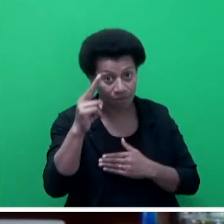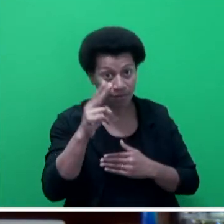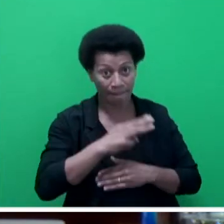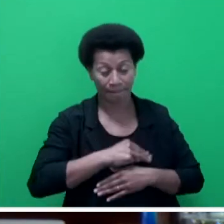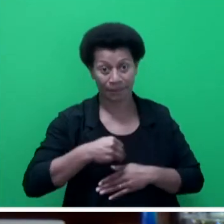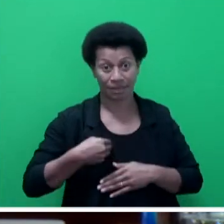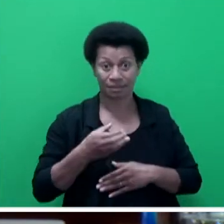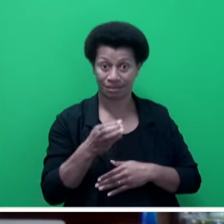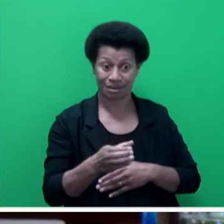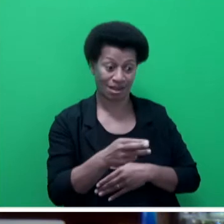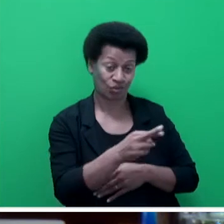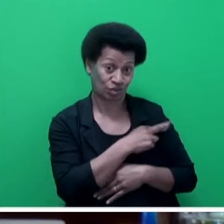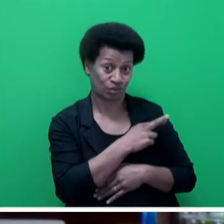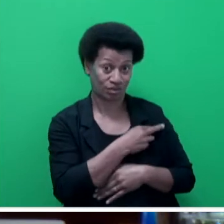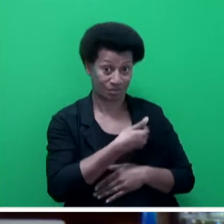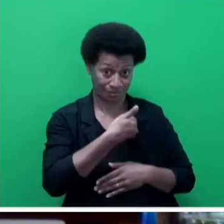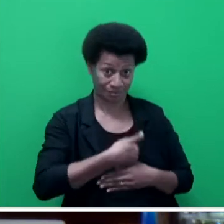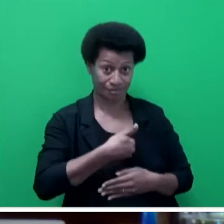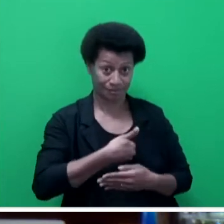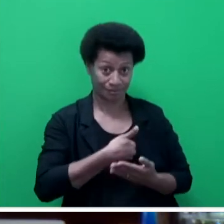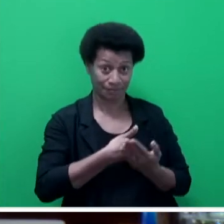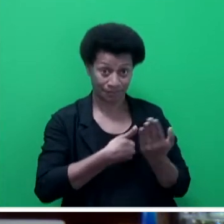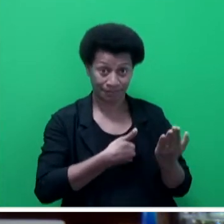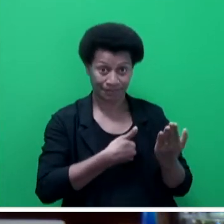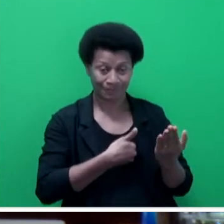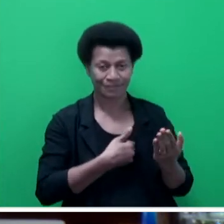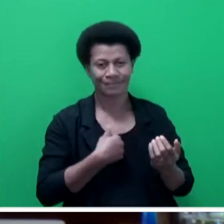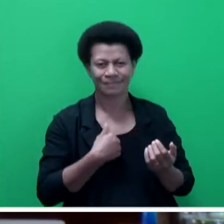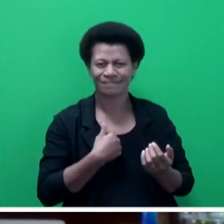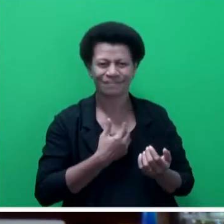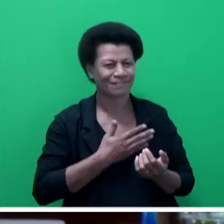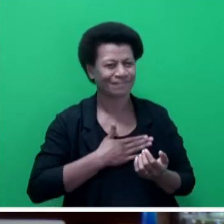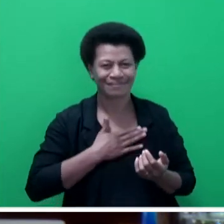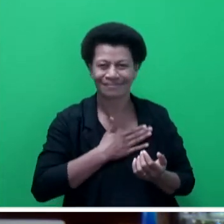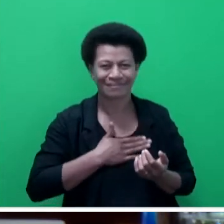responsible, I acknowledge with admiration the integration of